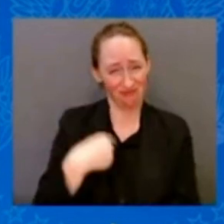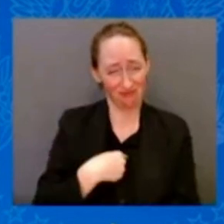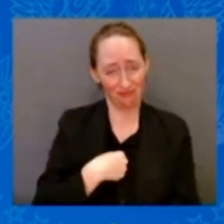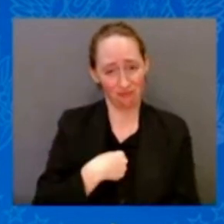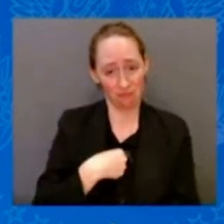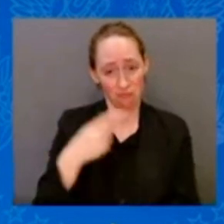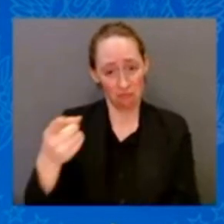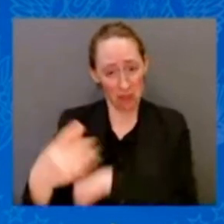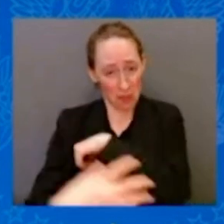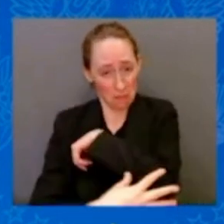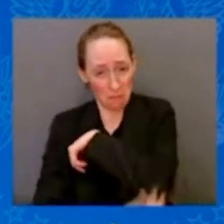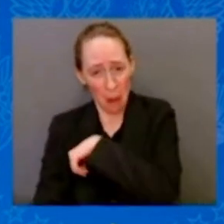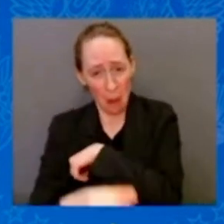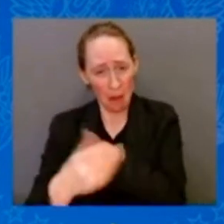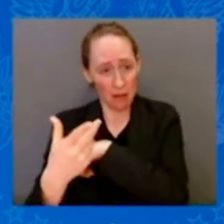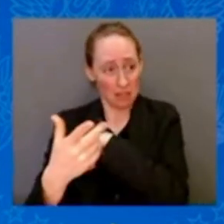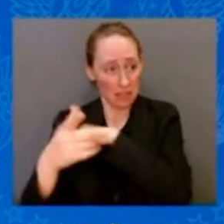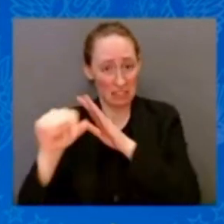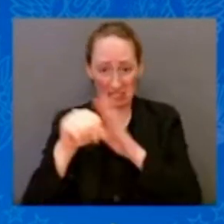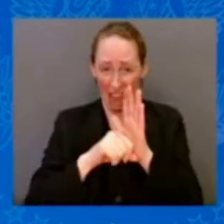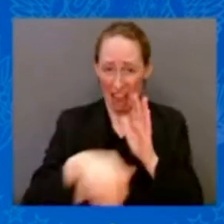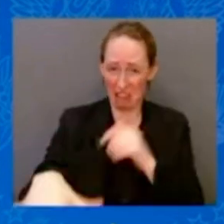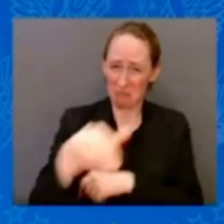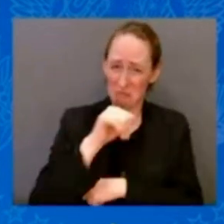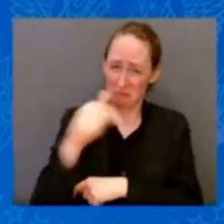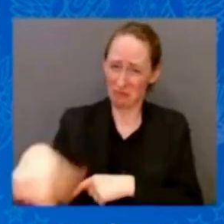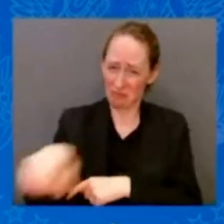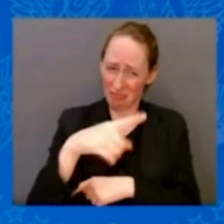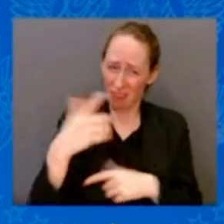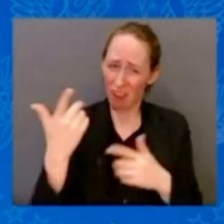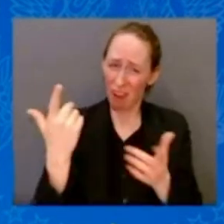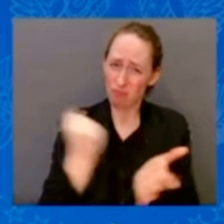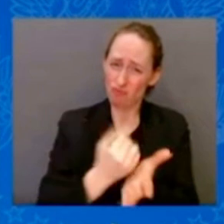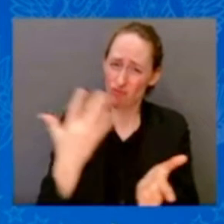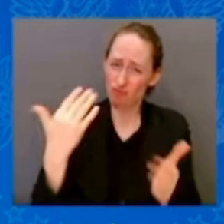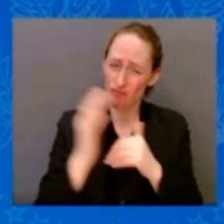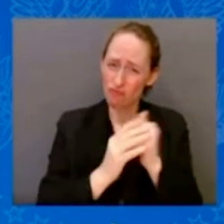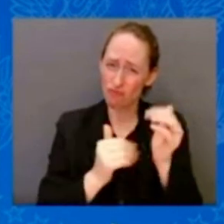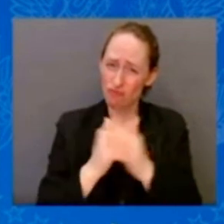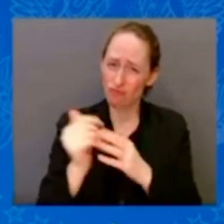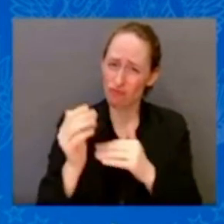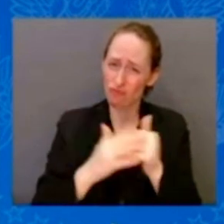Look, now, you may have seen we had a little bit of a spirit debate at the state of the union.